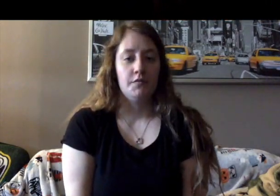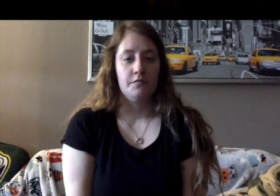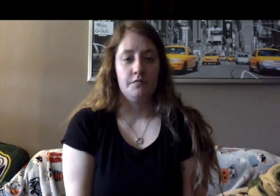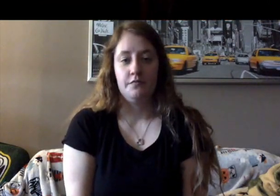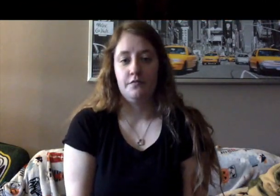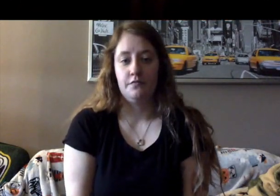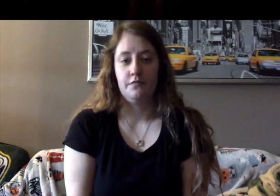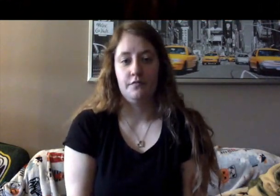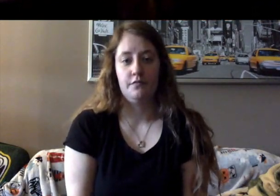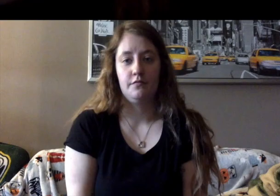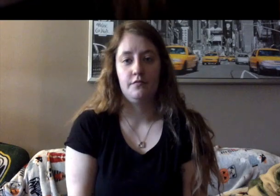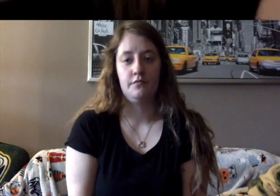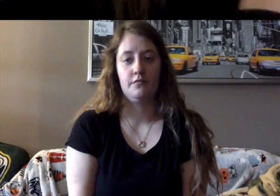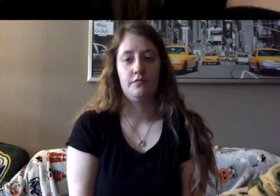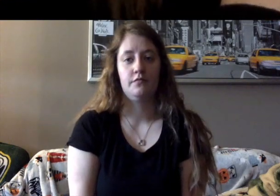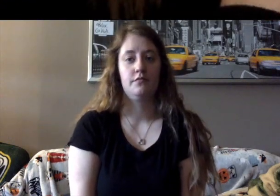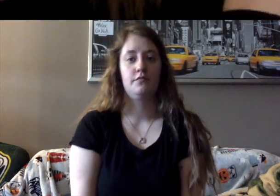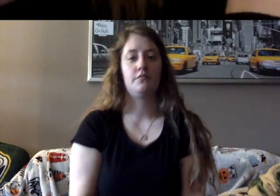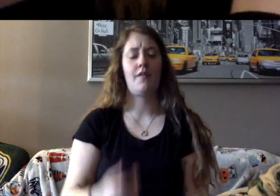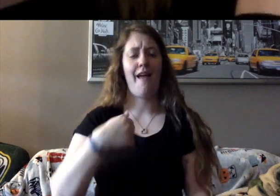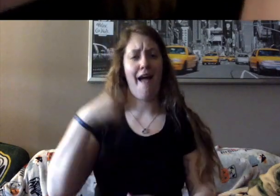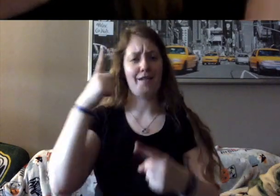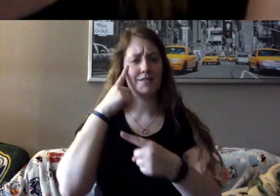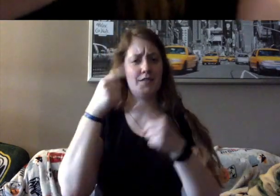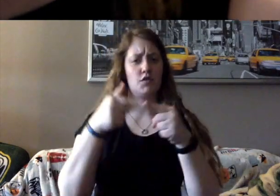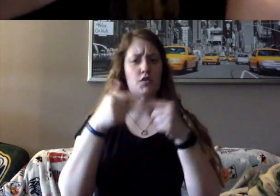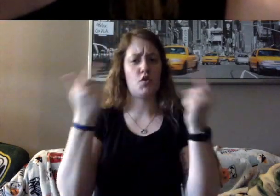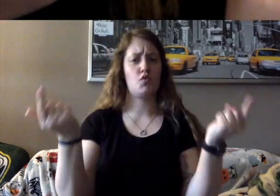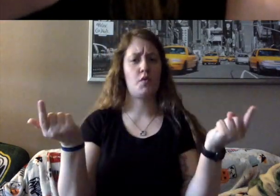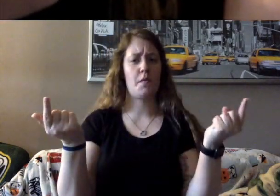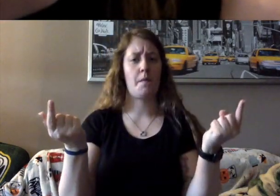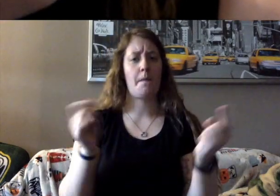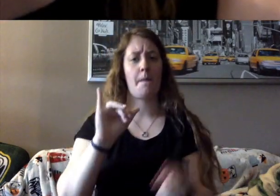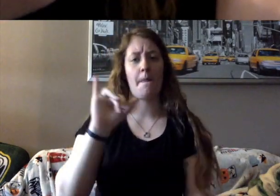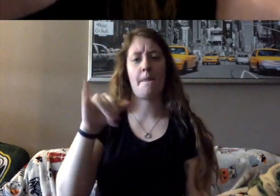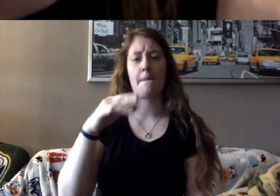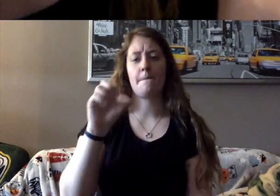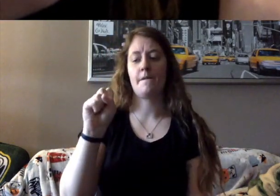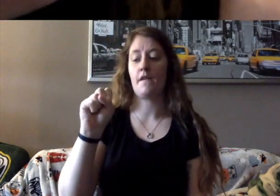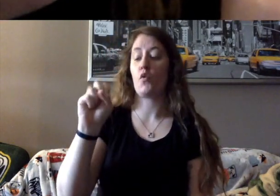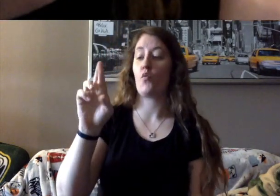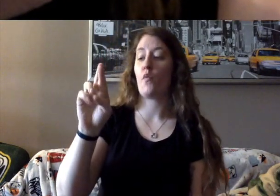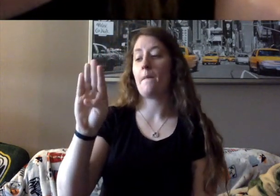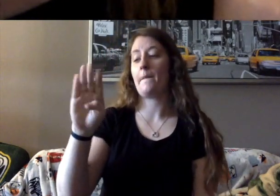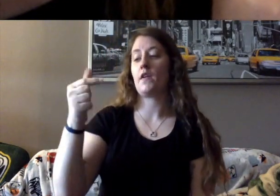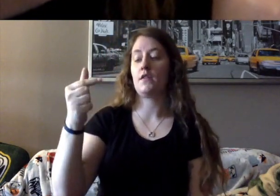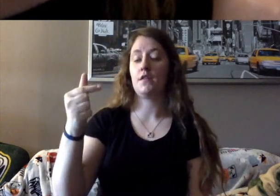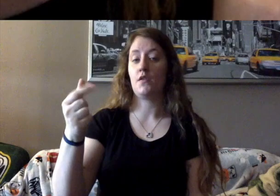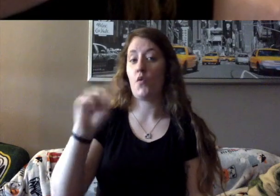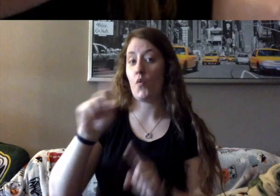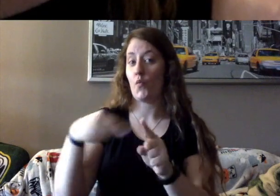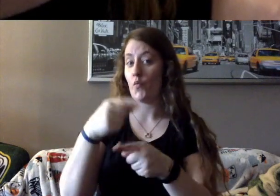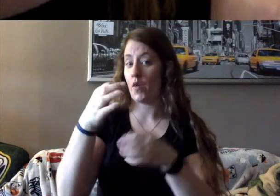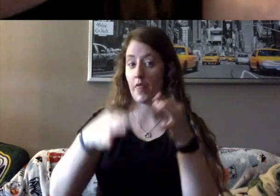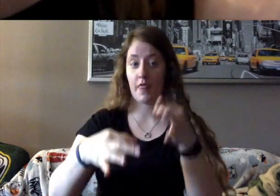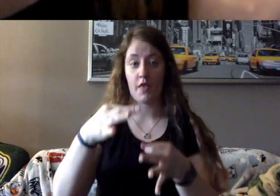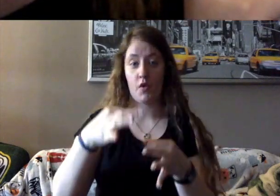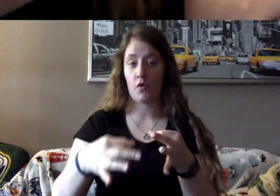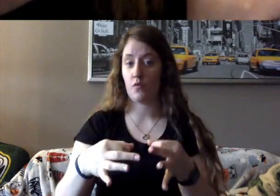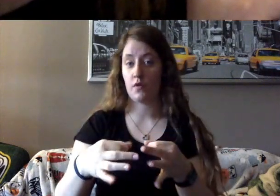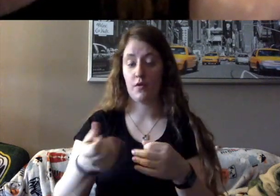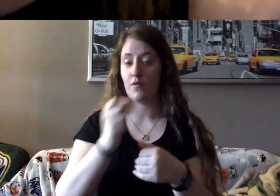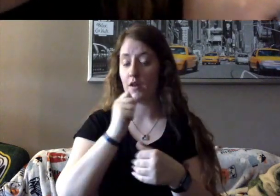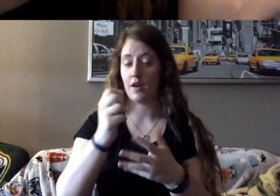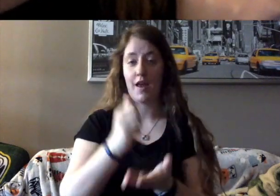I dissent. Justice Ginsburg says that when the court wouldn't help, said this, when the court wouldn't help women or